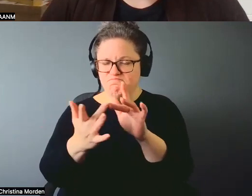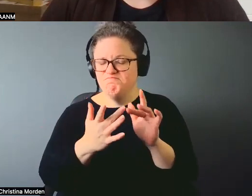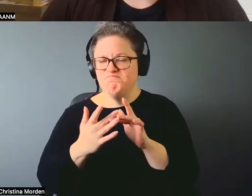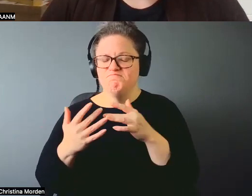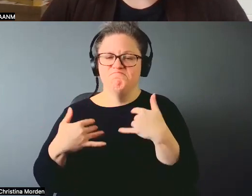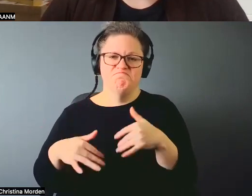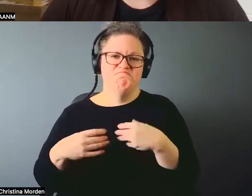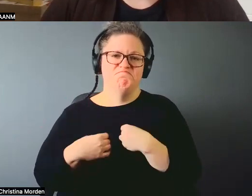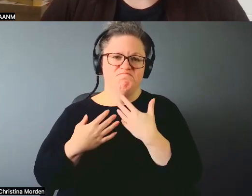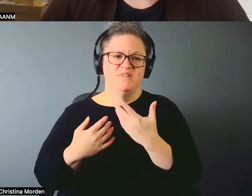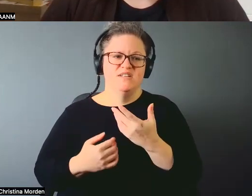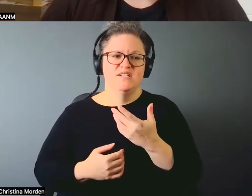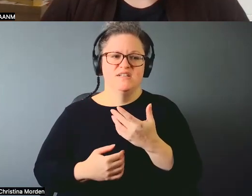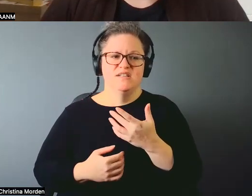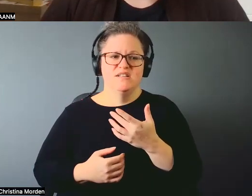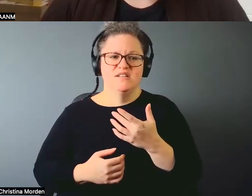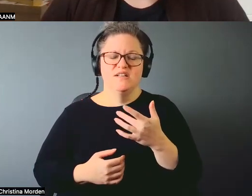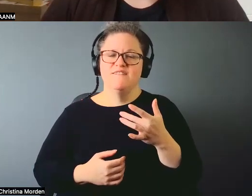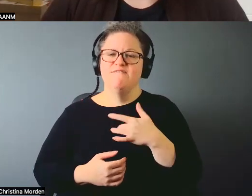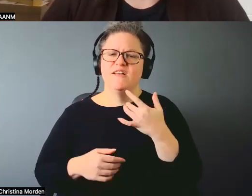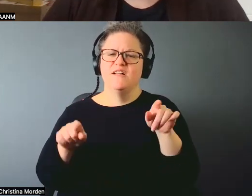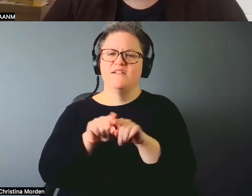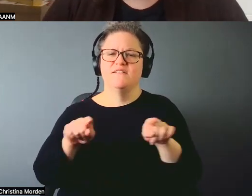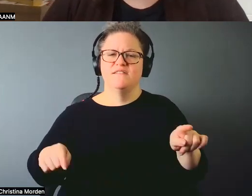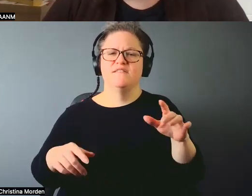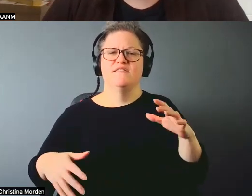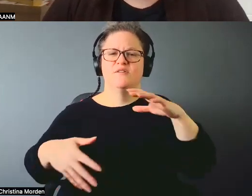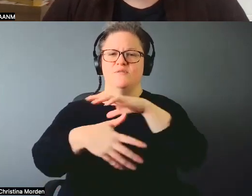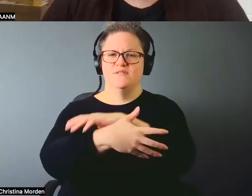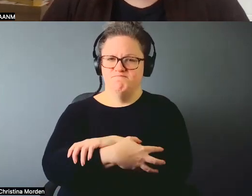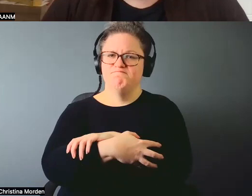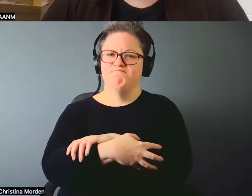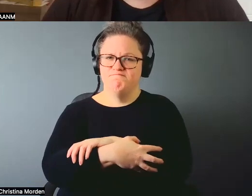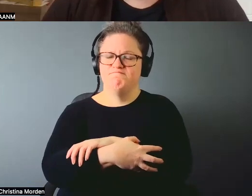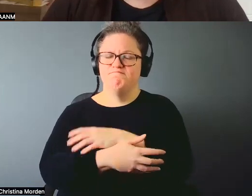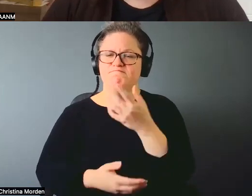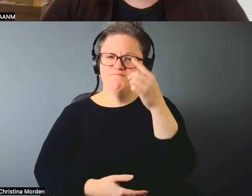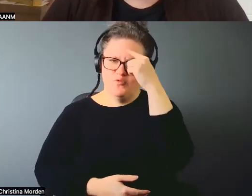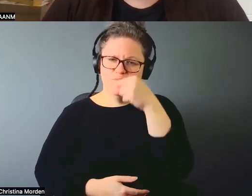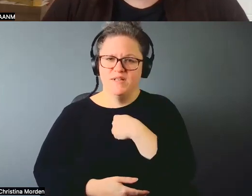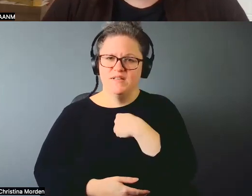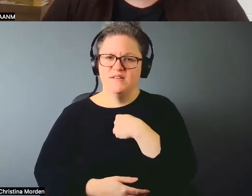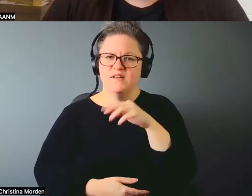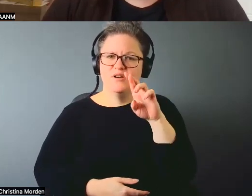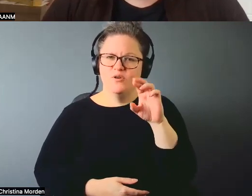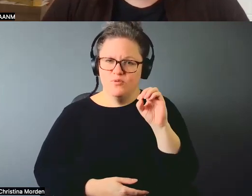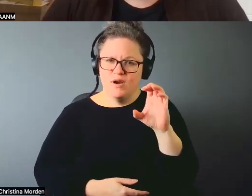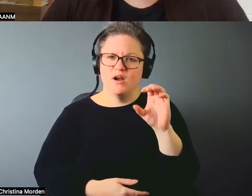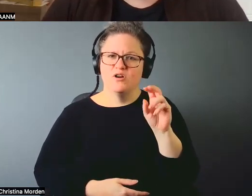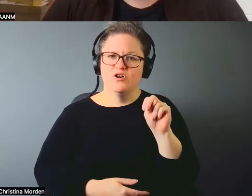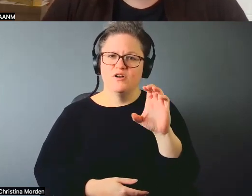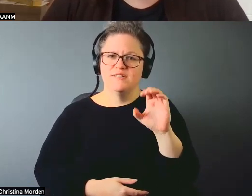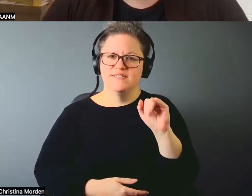And it feels like reconciliation for me, you know, it feels like, you know, to the great mother,